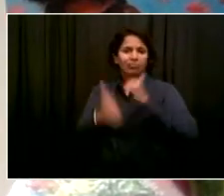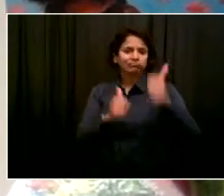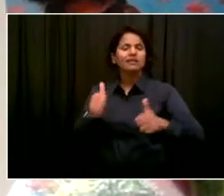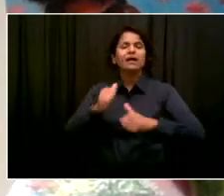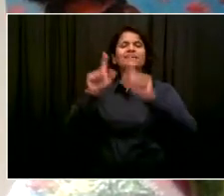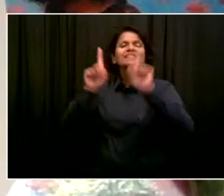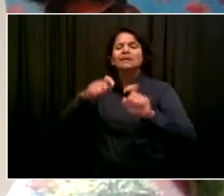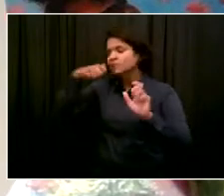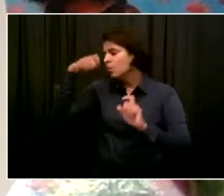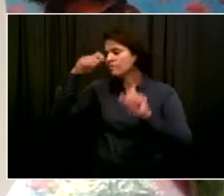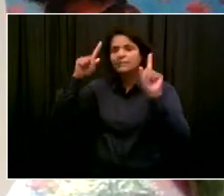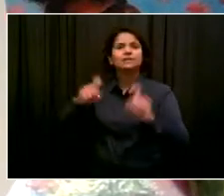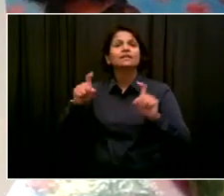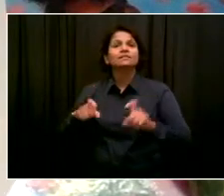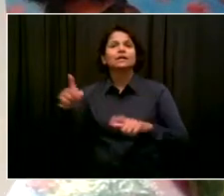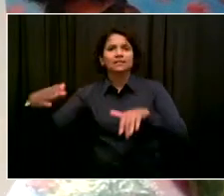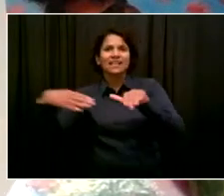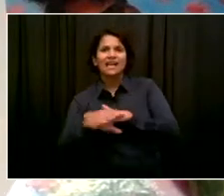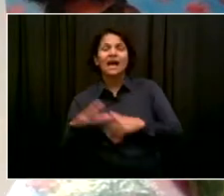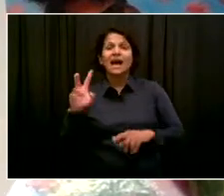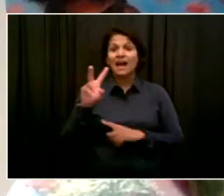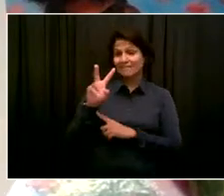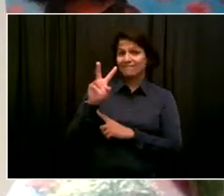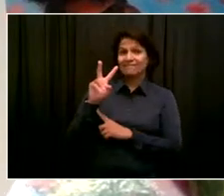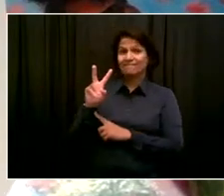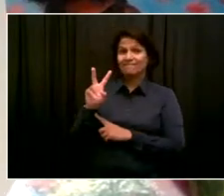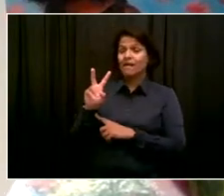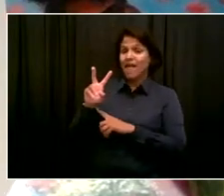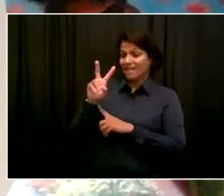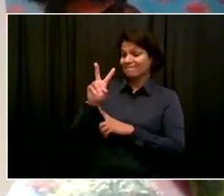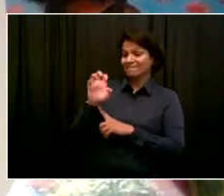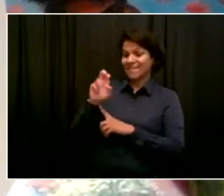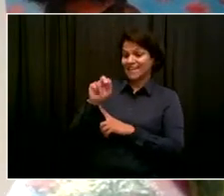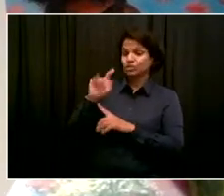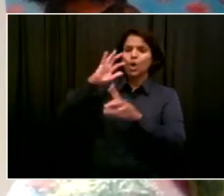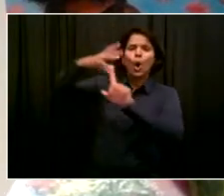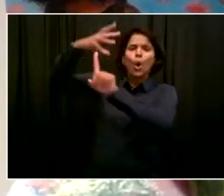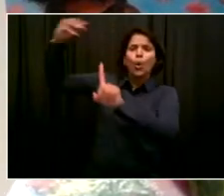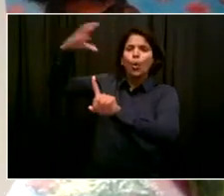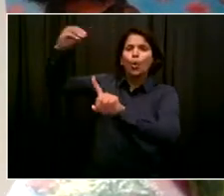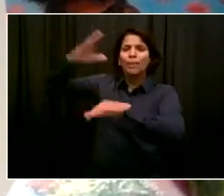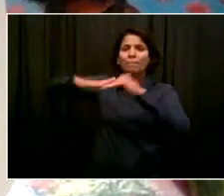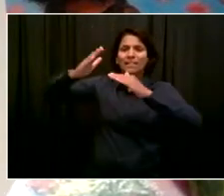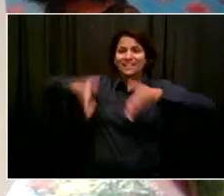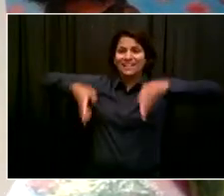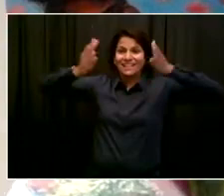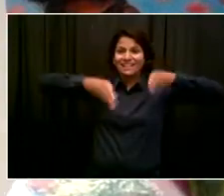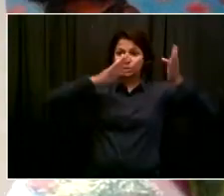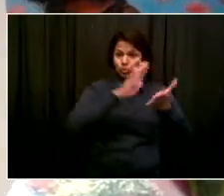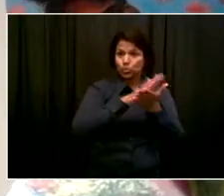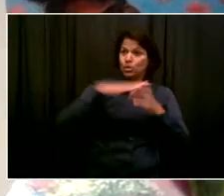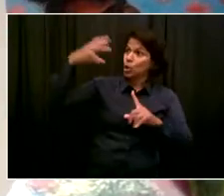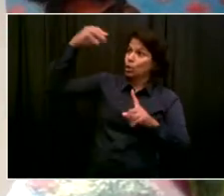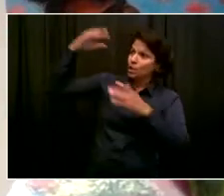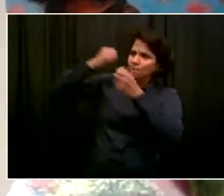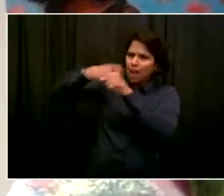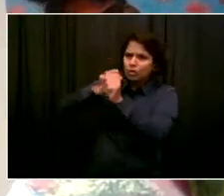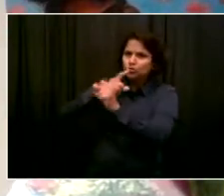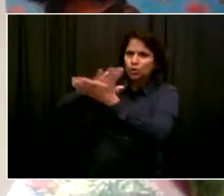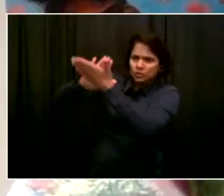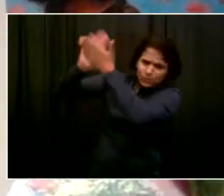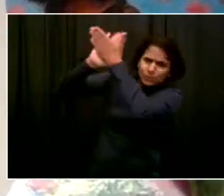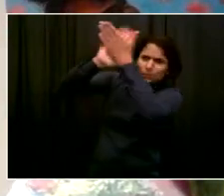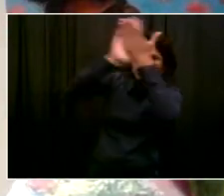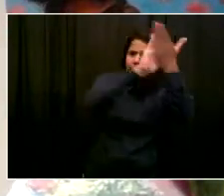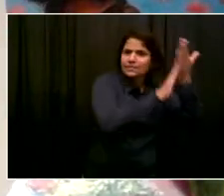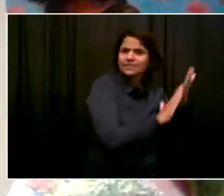homework. Get vaccinated if you are eligible. Your assignments due on September 13th, our first day of school, our home coming